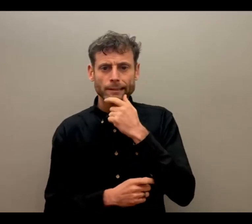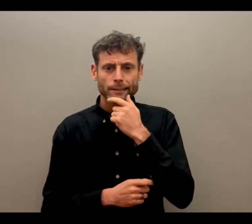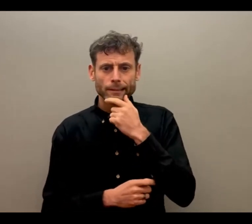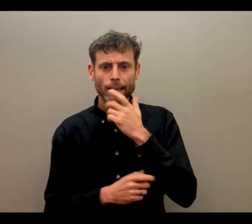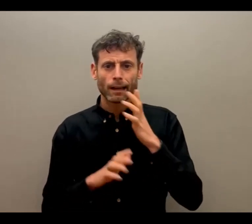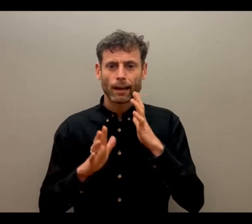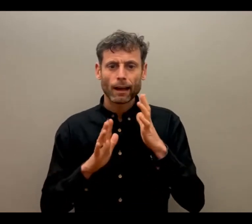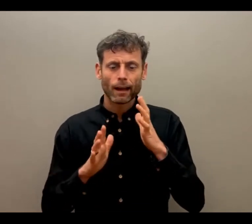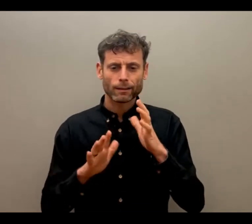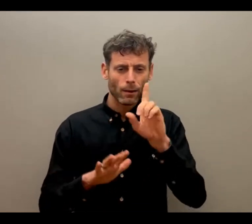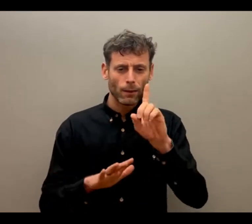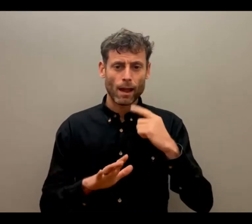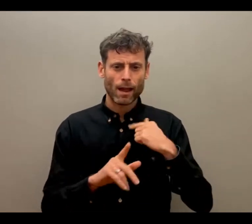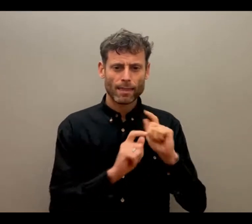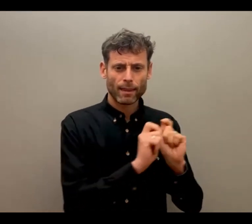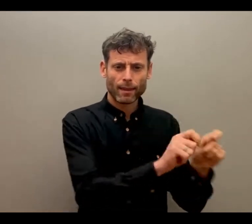seen it. So I might just.